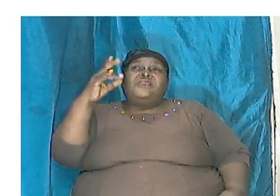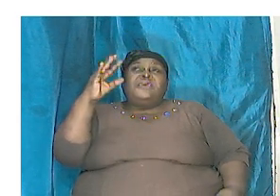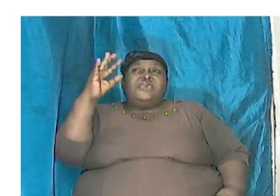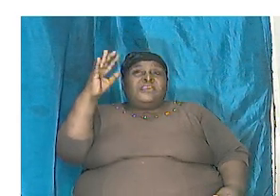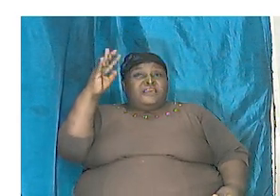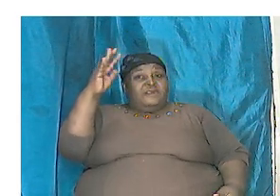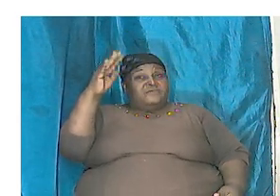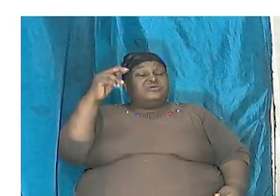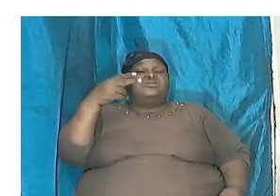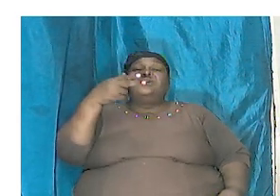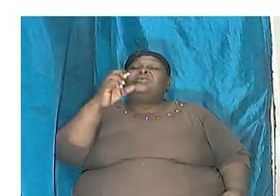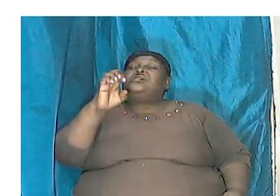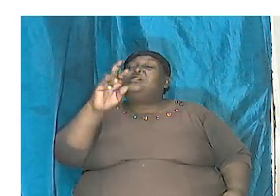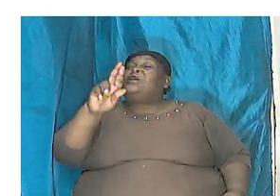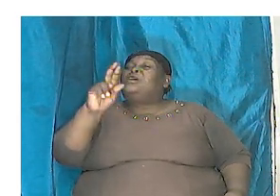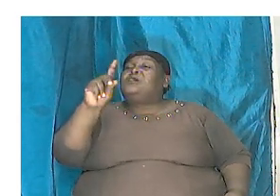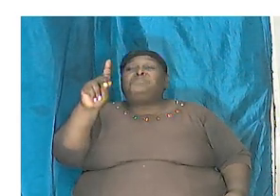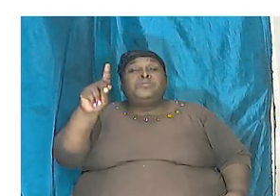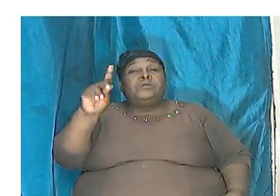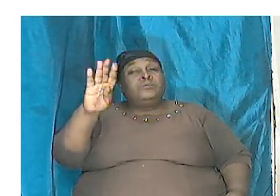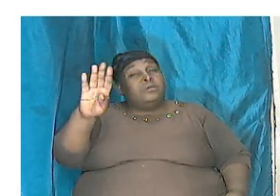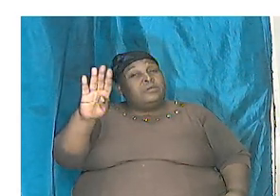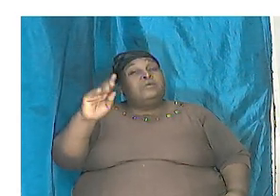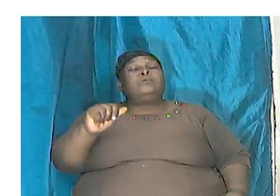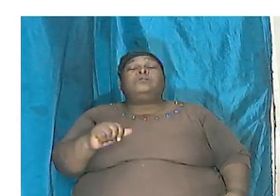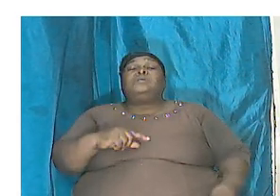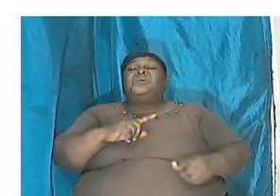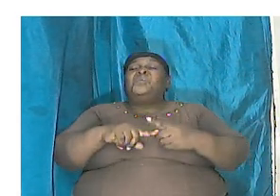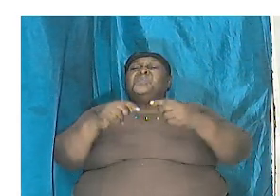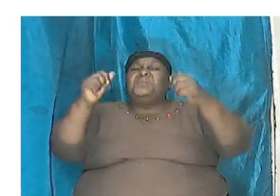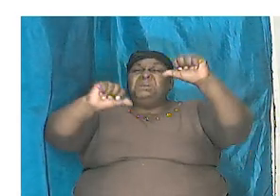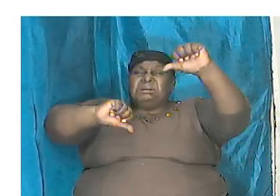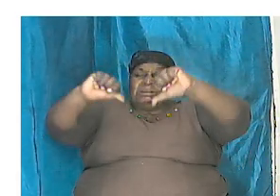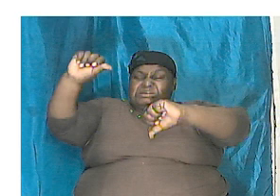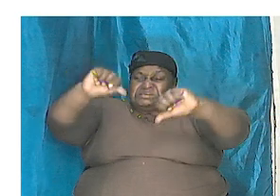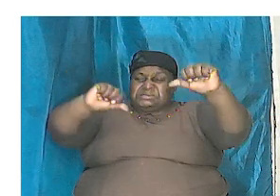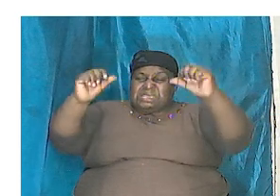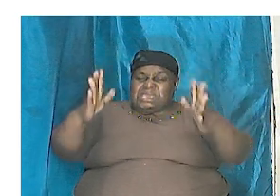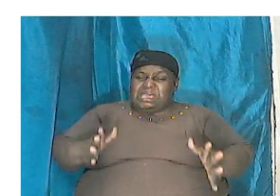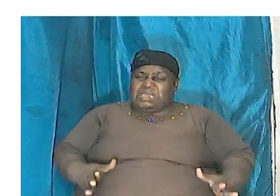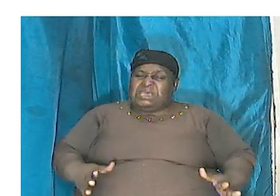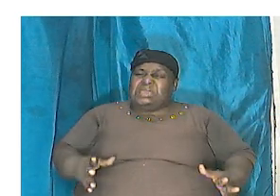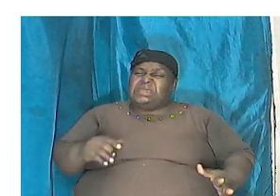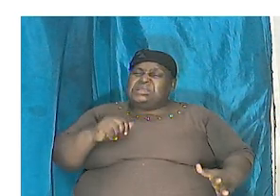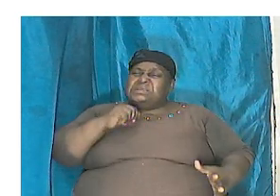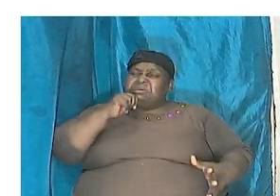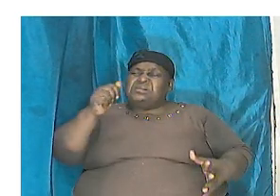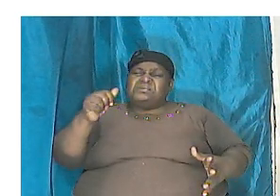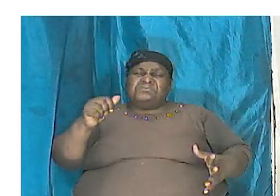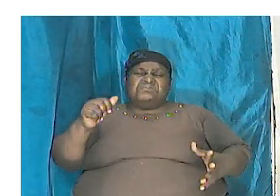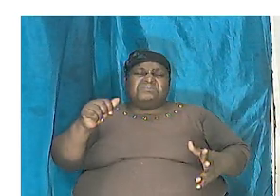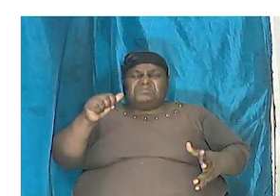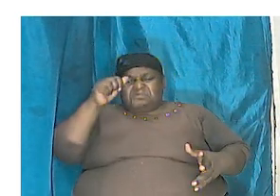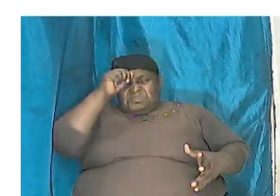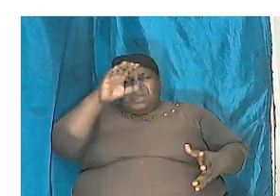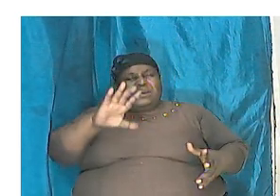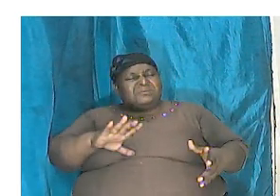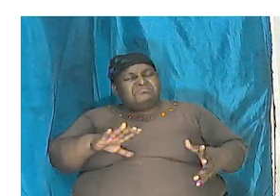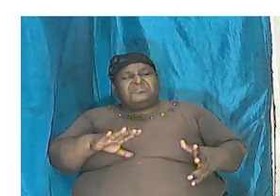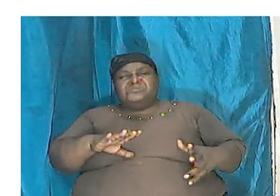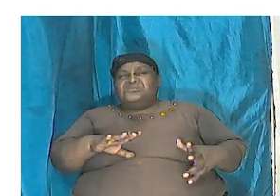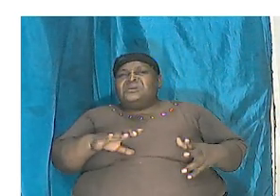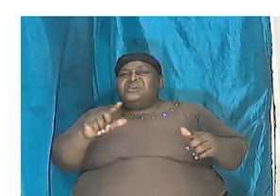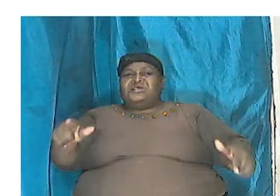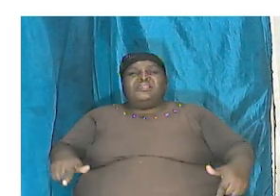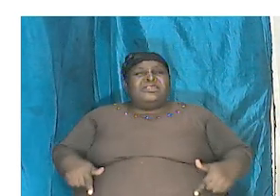in Genesis 1 so that when the scientists tell us man couldn't sustain life if they were around that is not